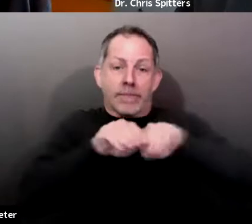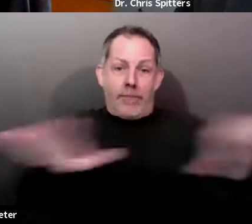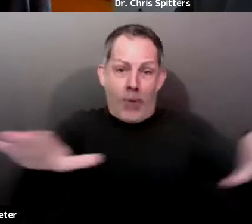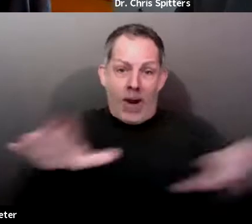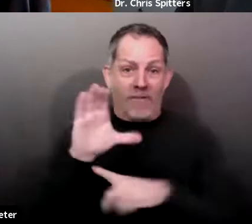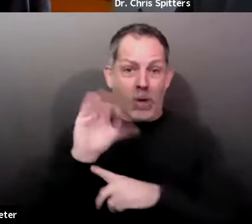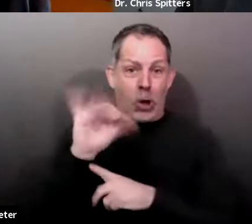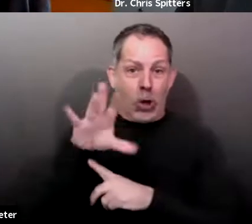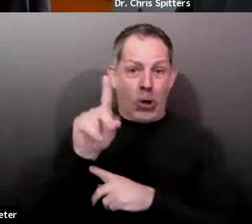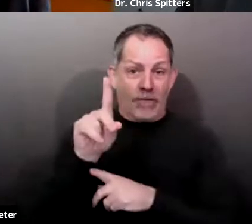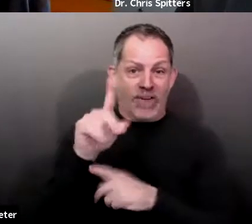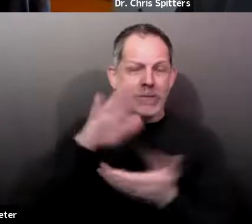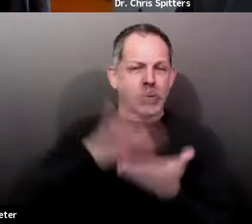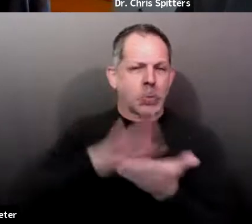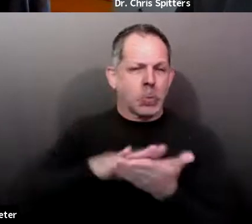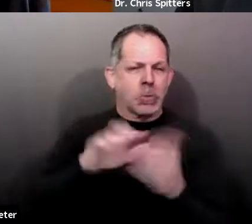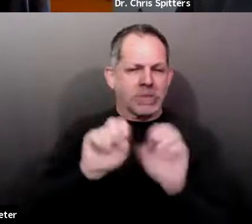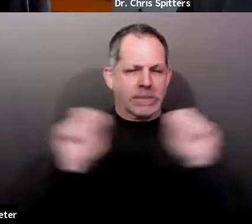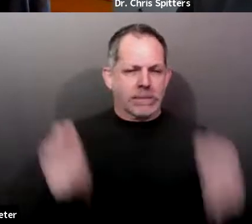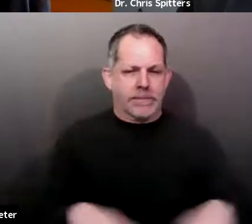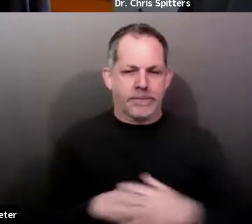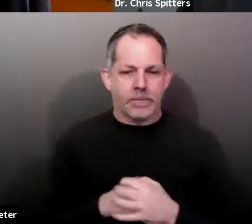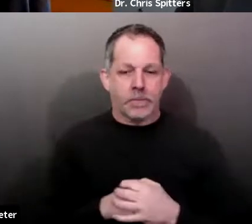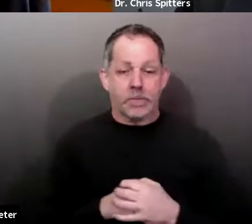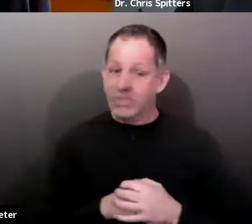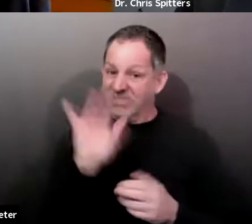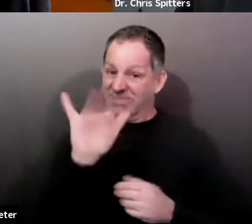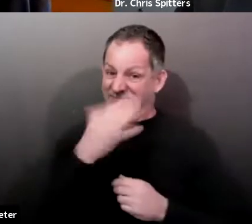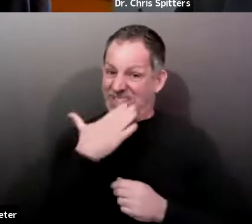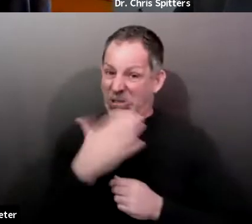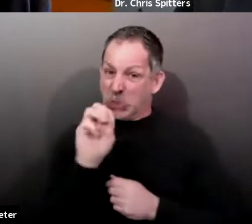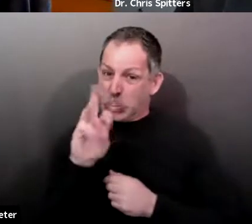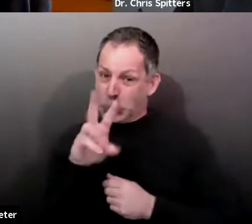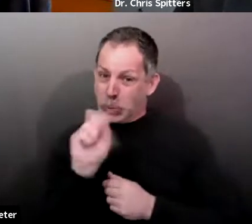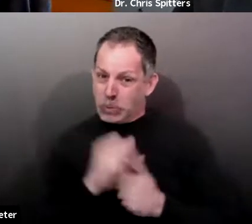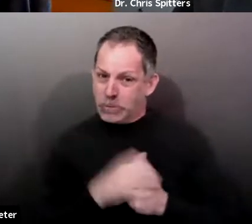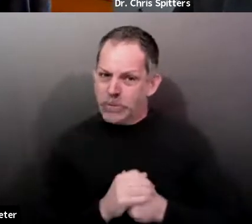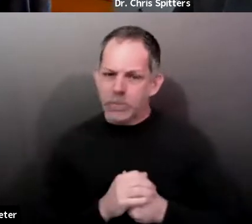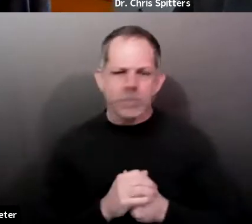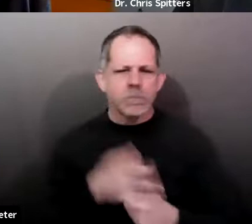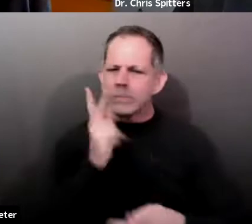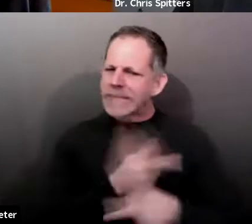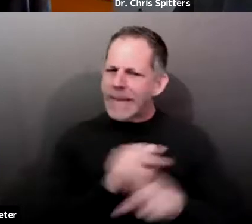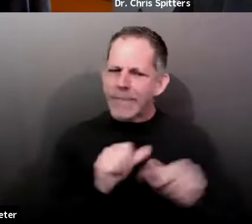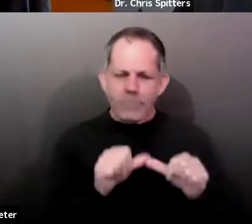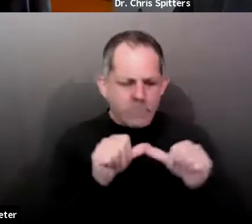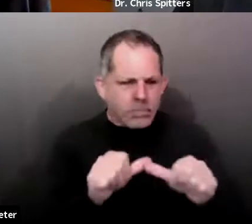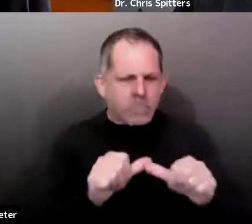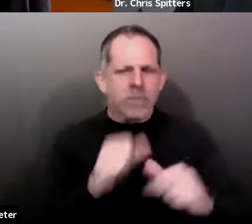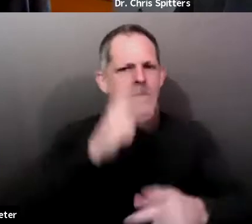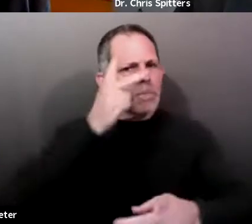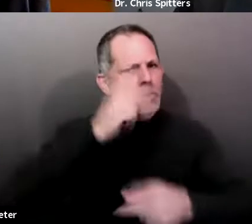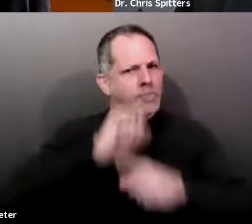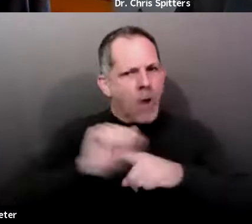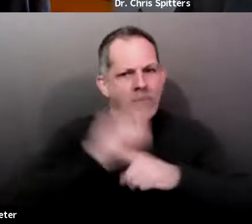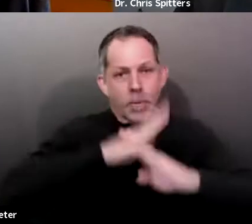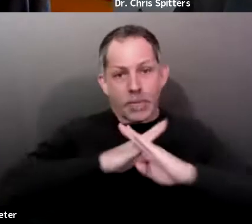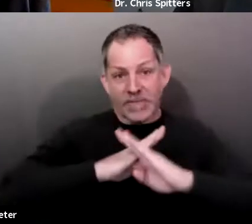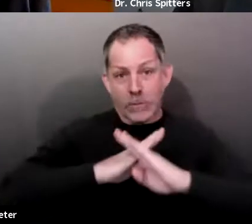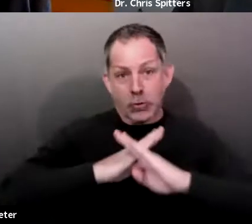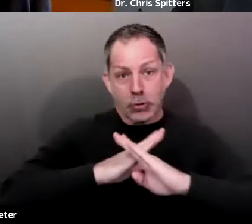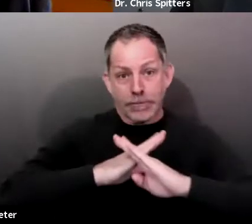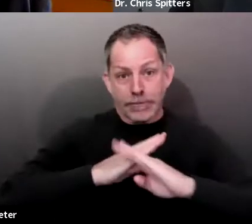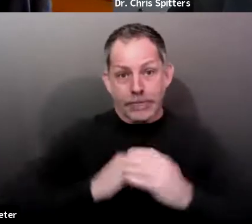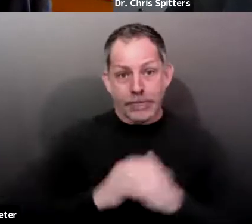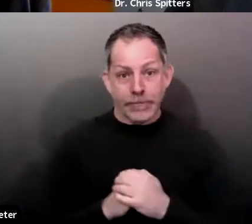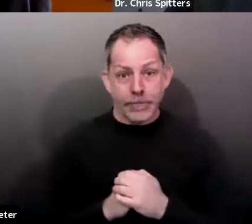of this is good news. Please keep up the prevention work that you're all doing. You're preventing hospitalizations and deaths while also